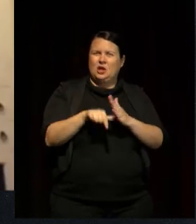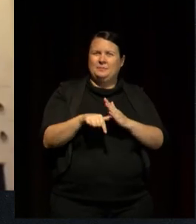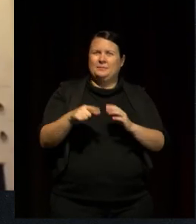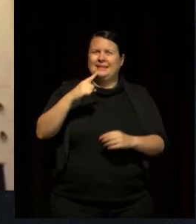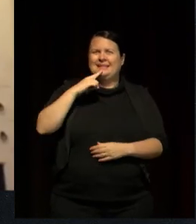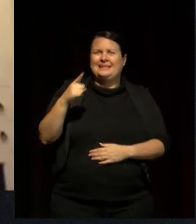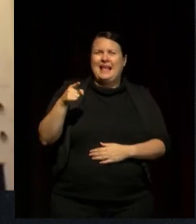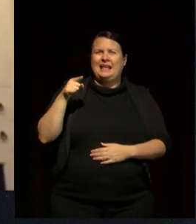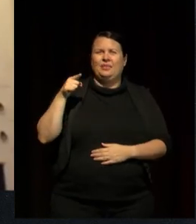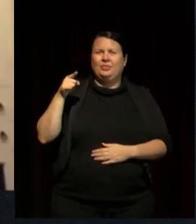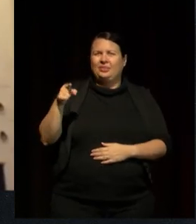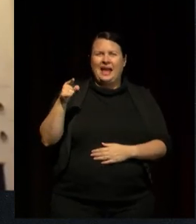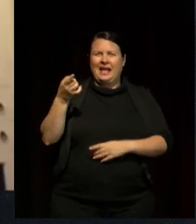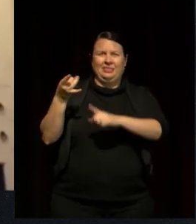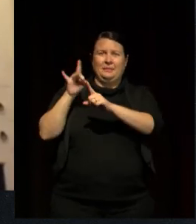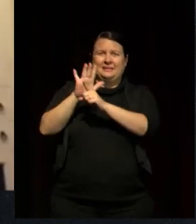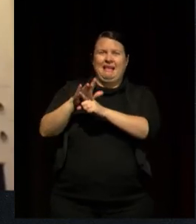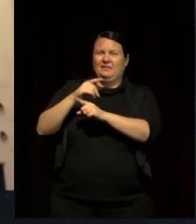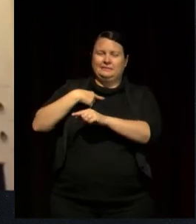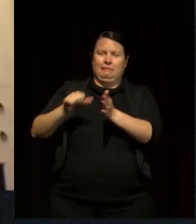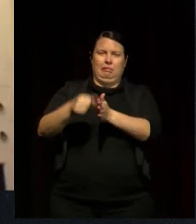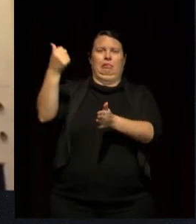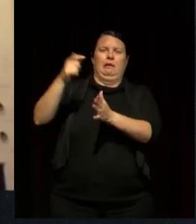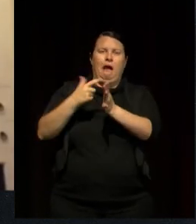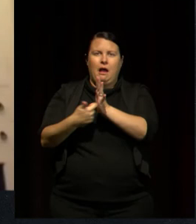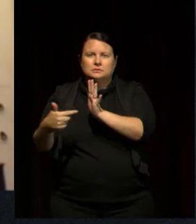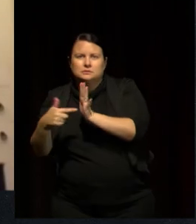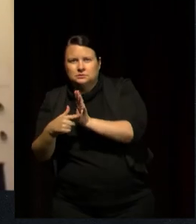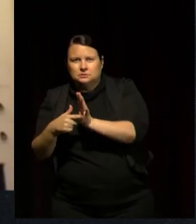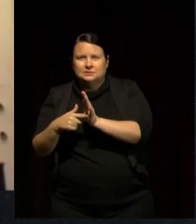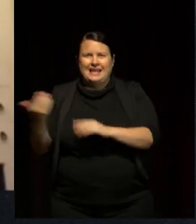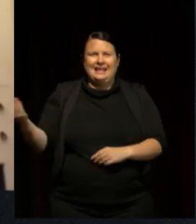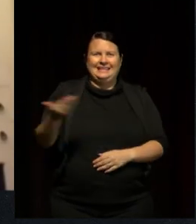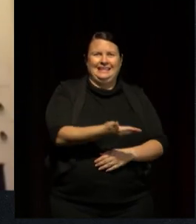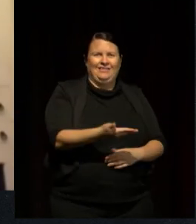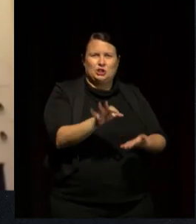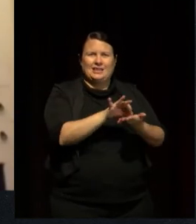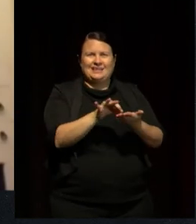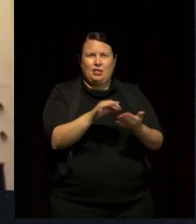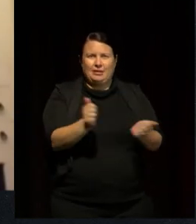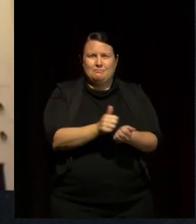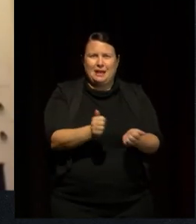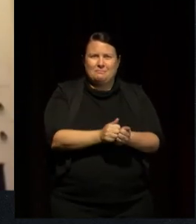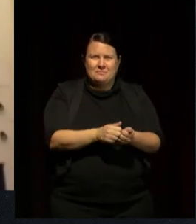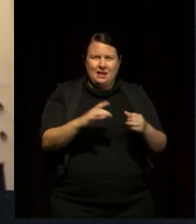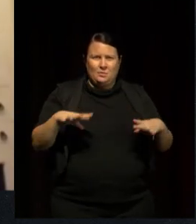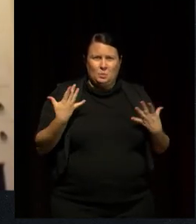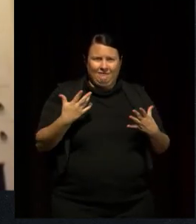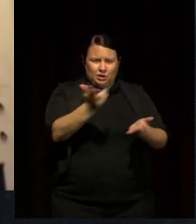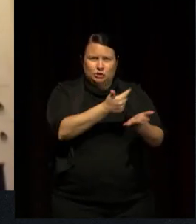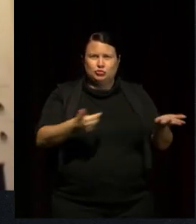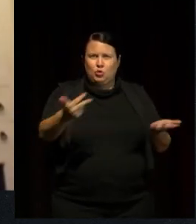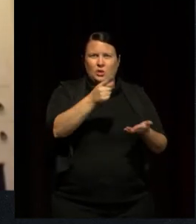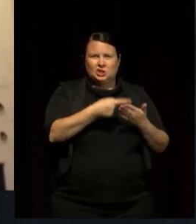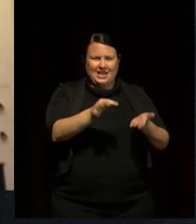that they were not themselves artistic and handing children colouring in sheets or stencil type activities to